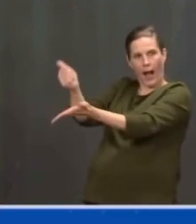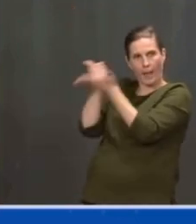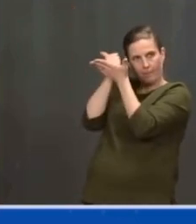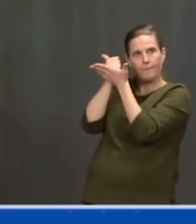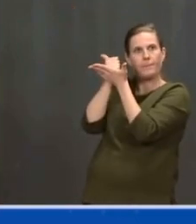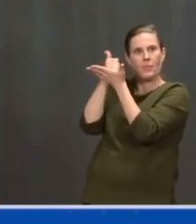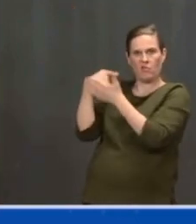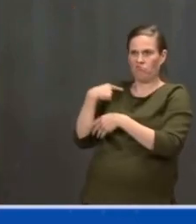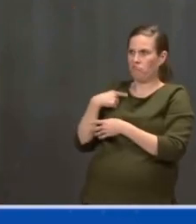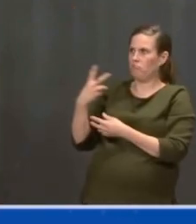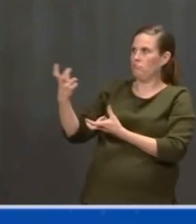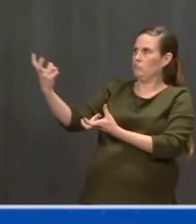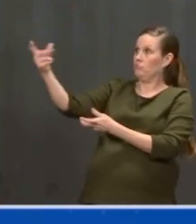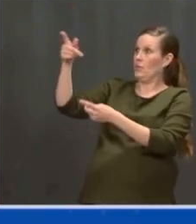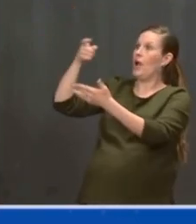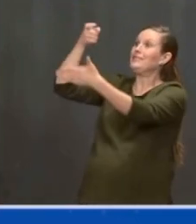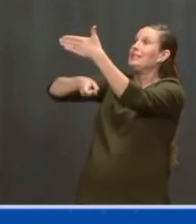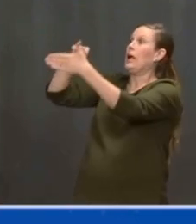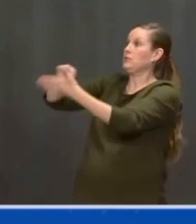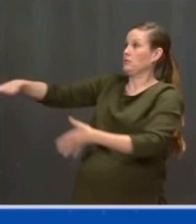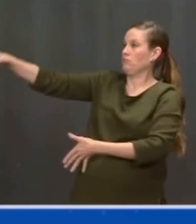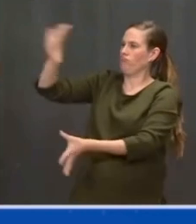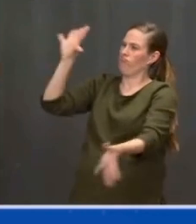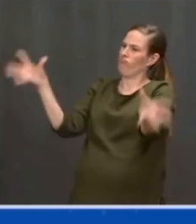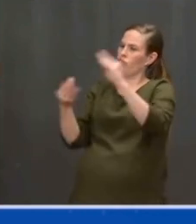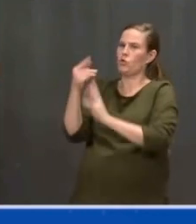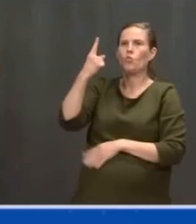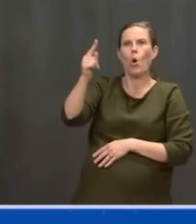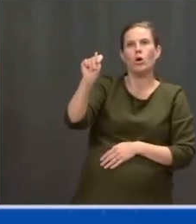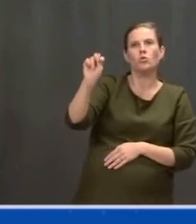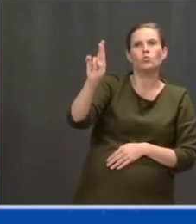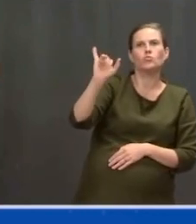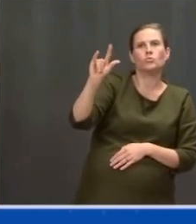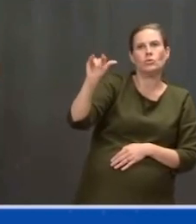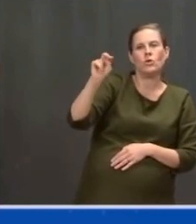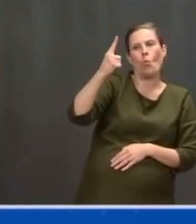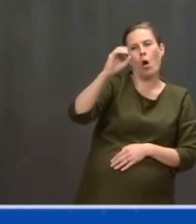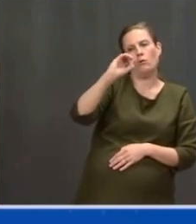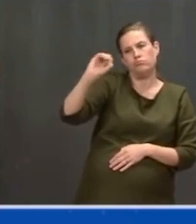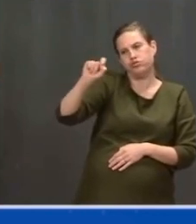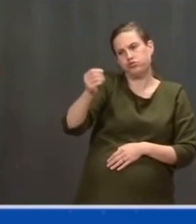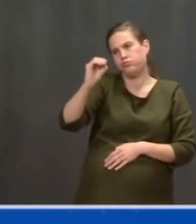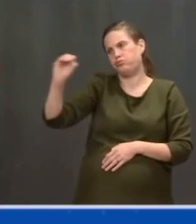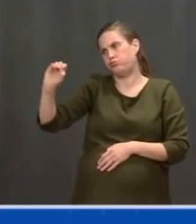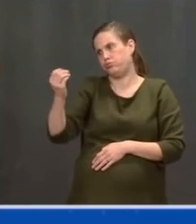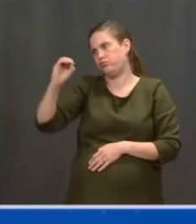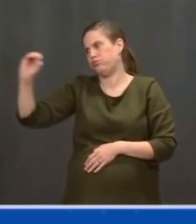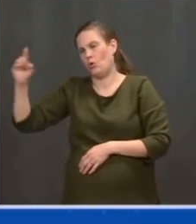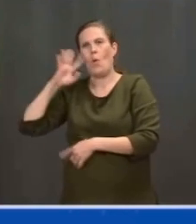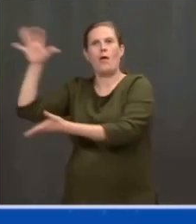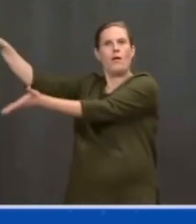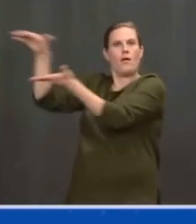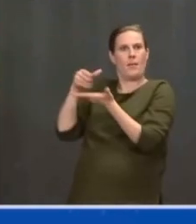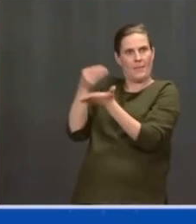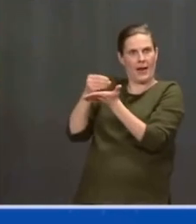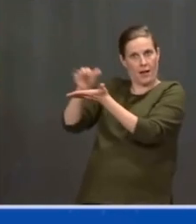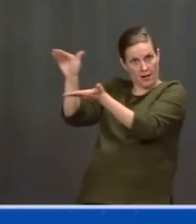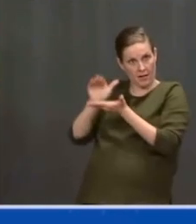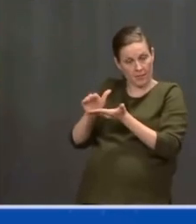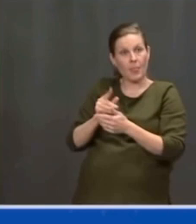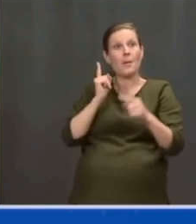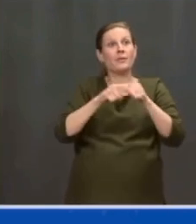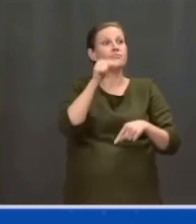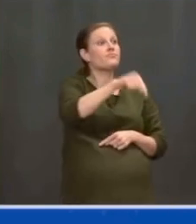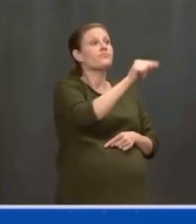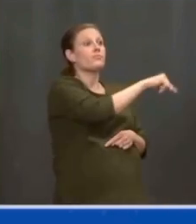We'll also eliminate deductions by corporations for offshoring jobs and shifting assets overseas. You do that, you